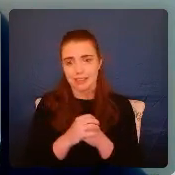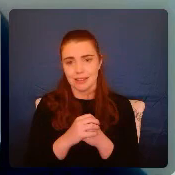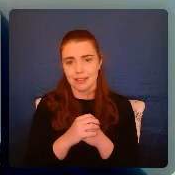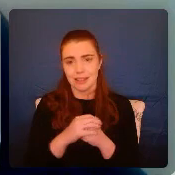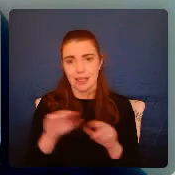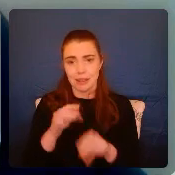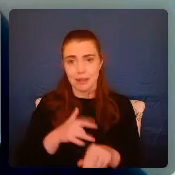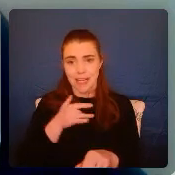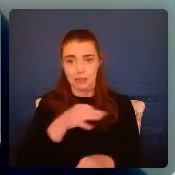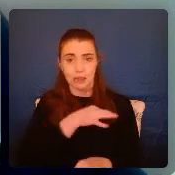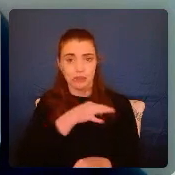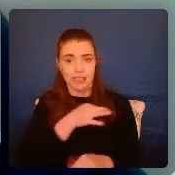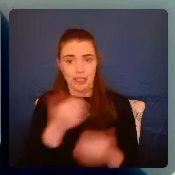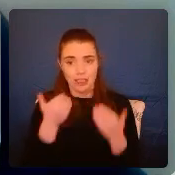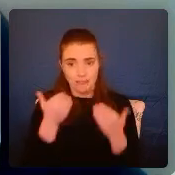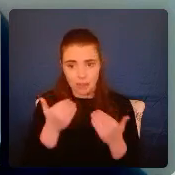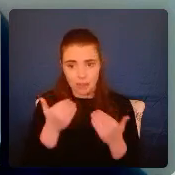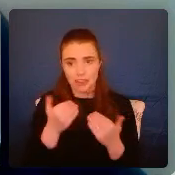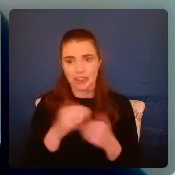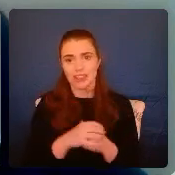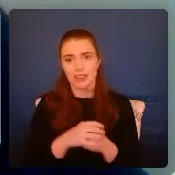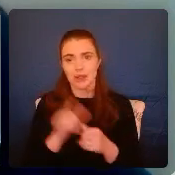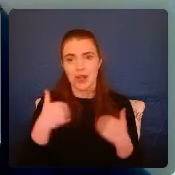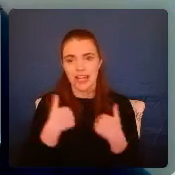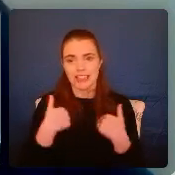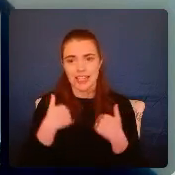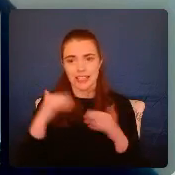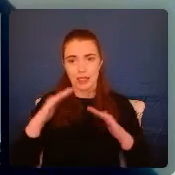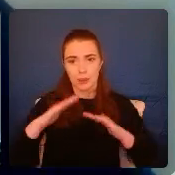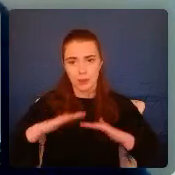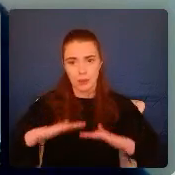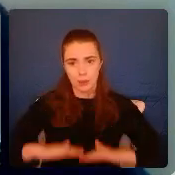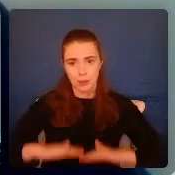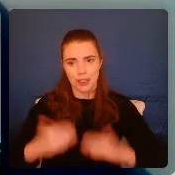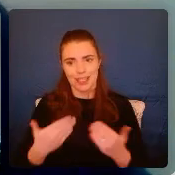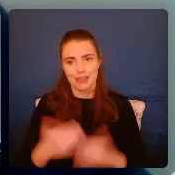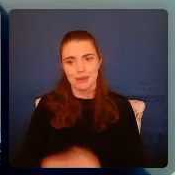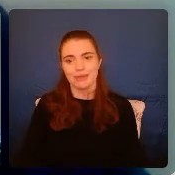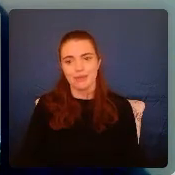People found it really good, so you can let that anxiety go. Thank you.